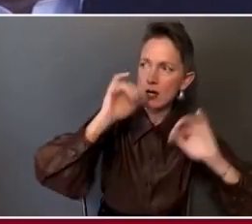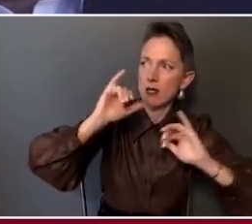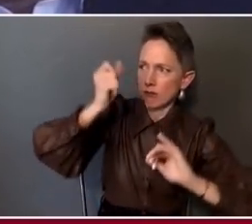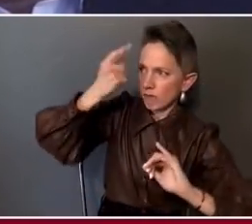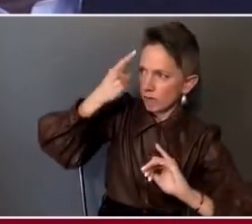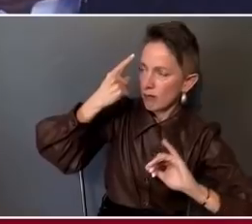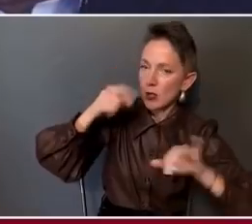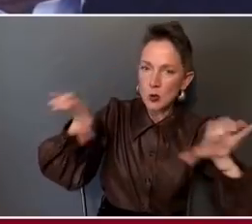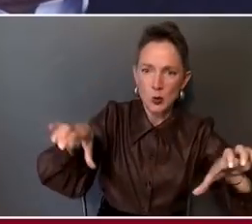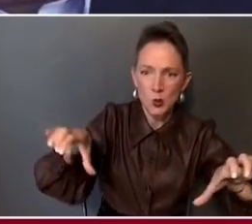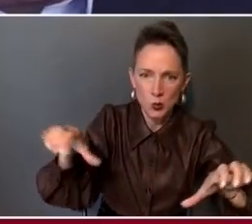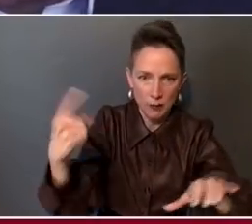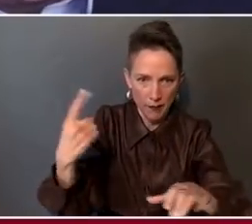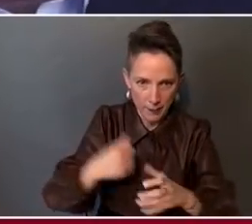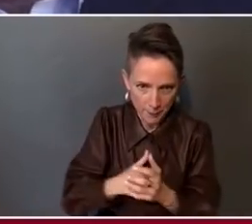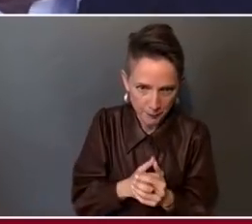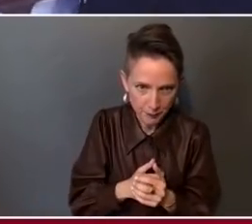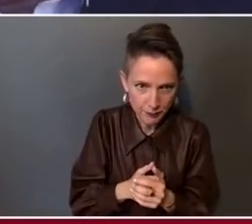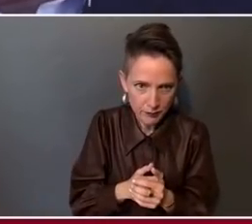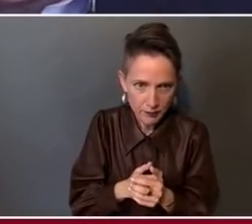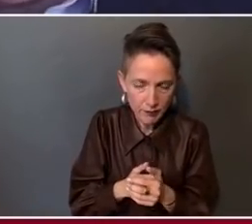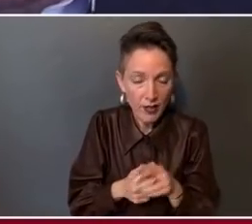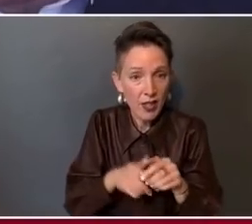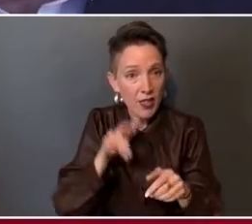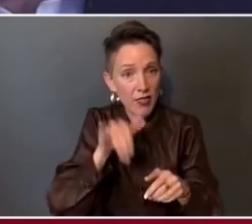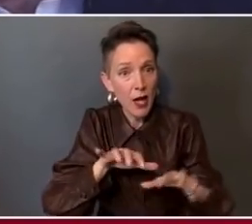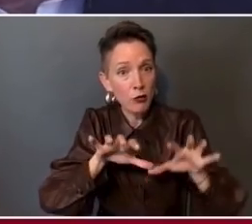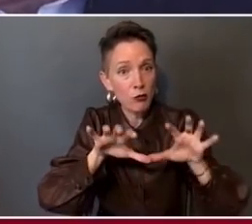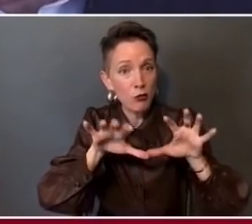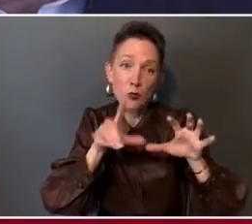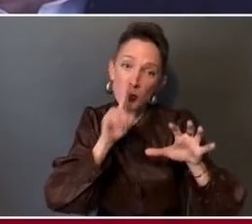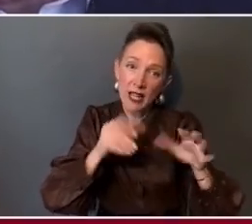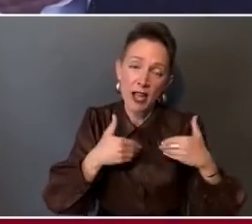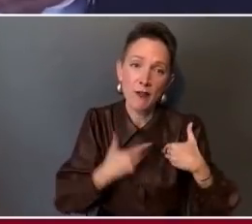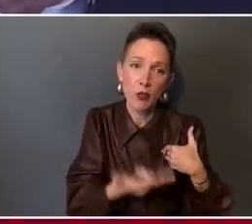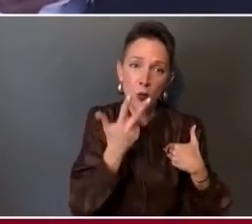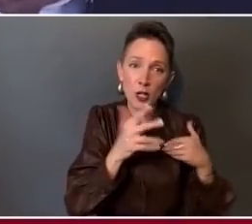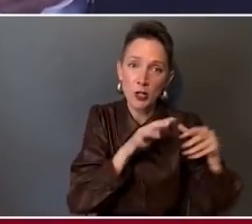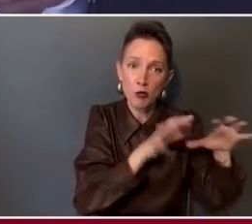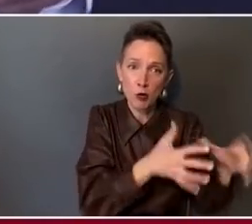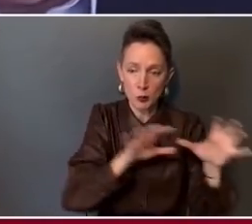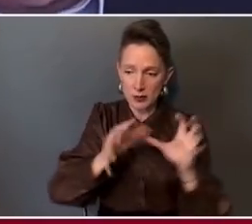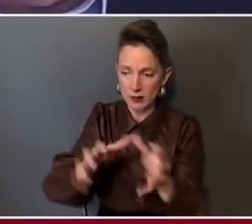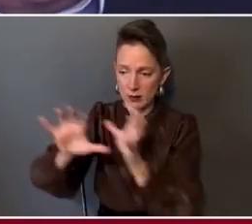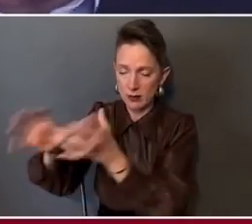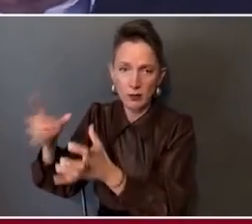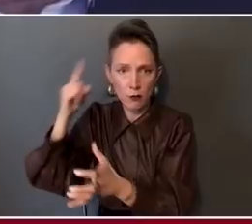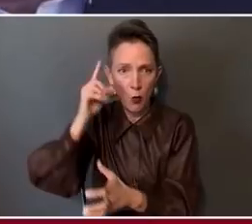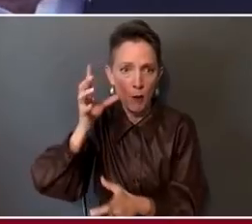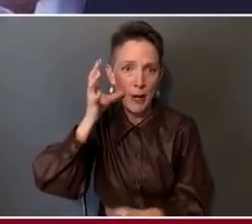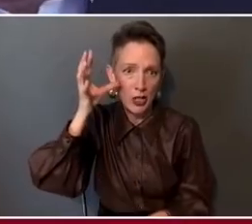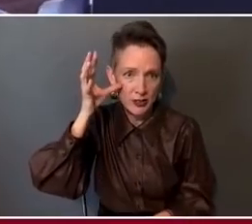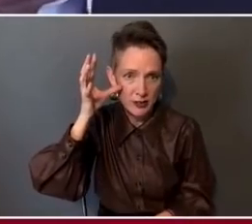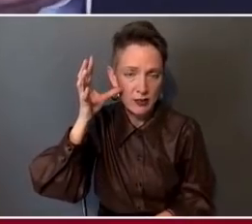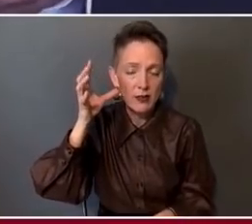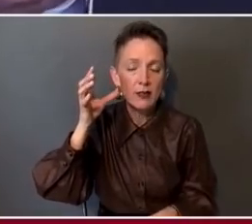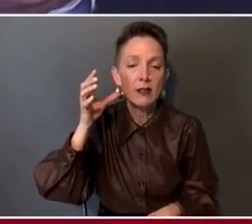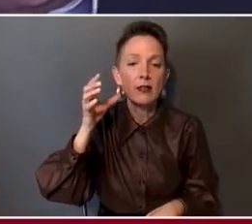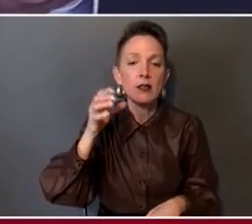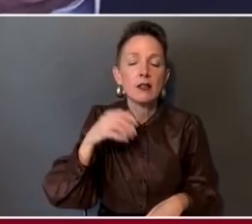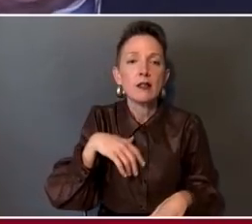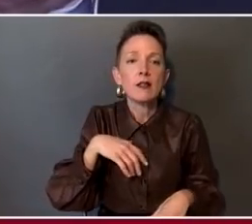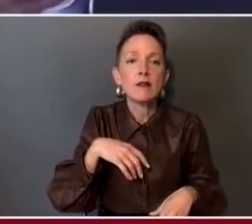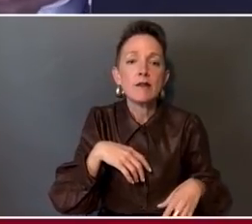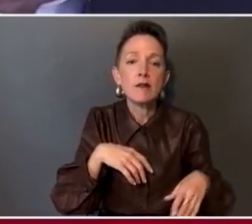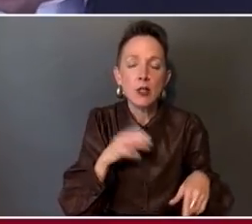And I think that middle group that you've talked about, and there are three groups of parents as it relates to vaccinating five to 11-year-olds. The Kaiser Family